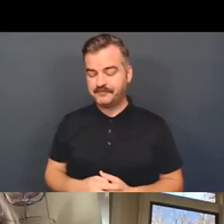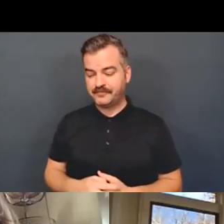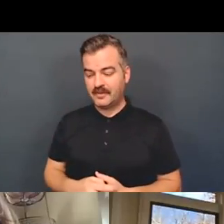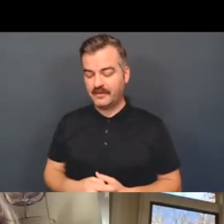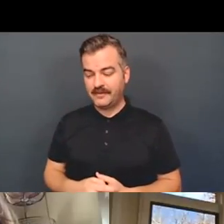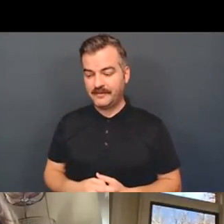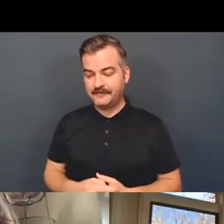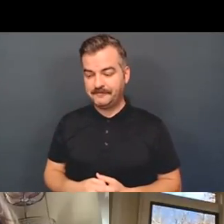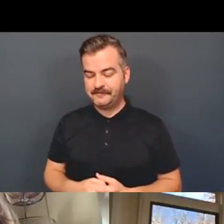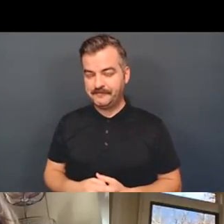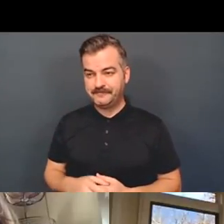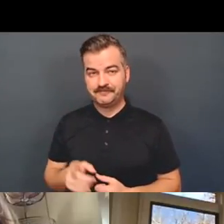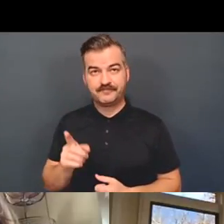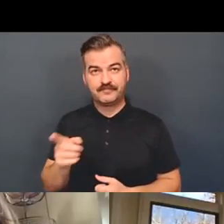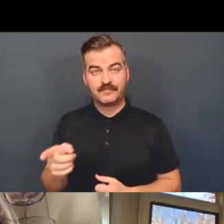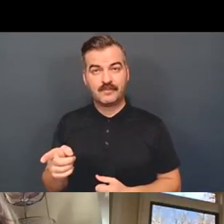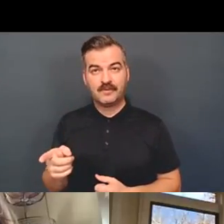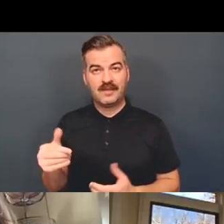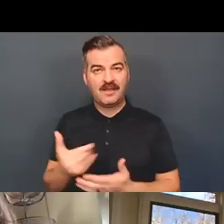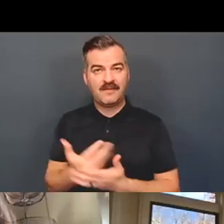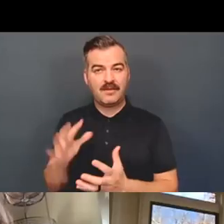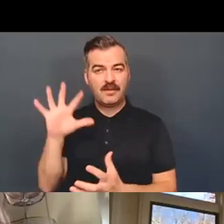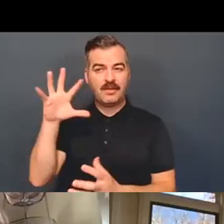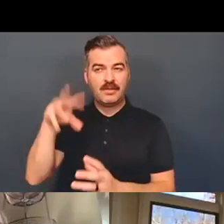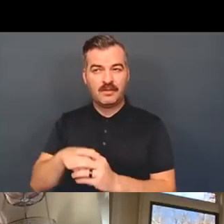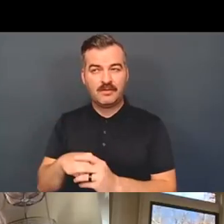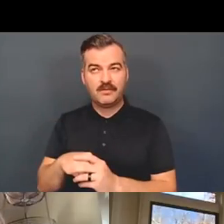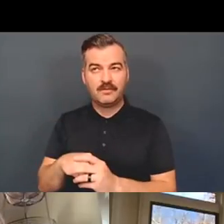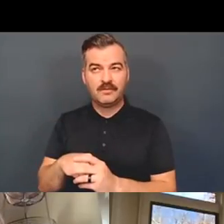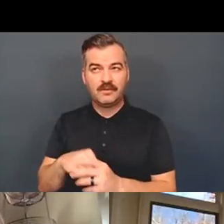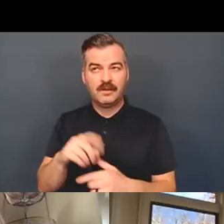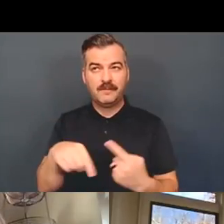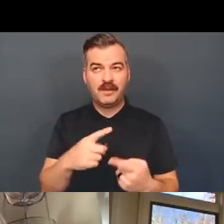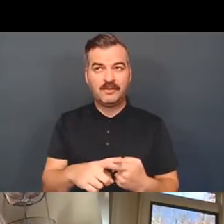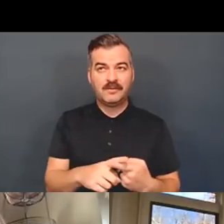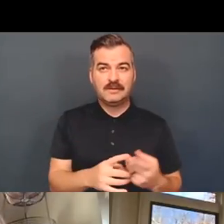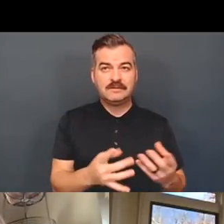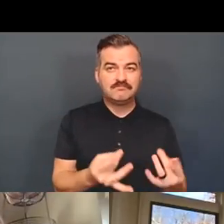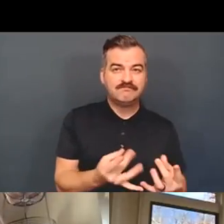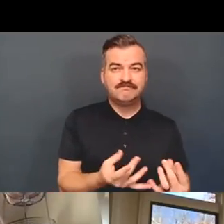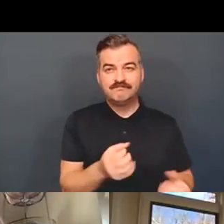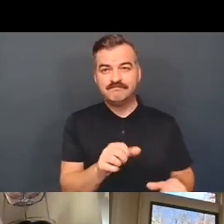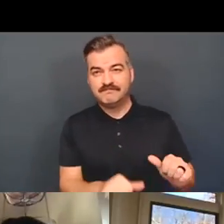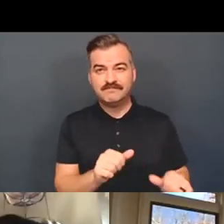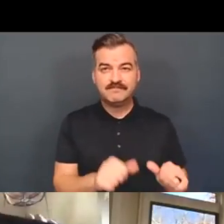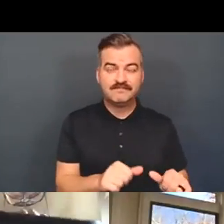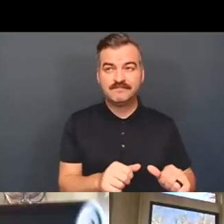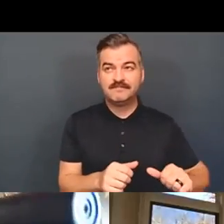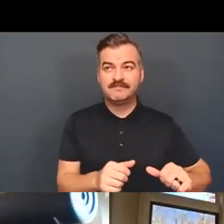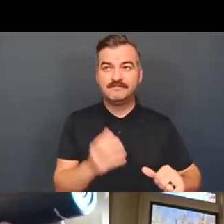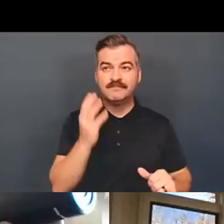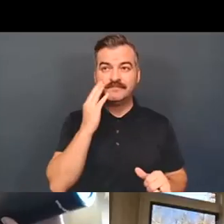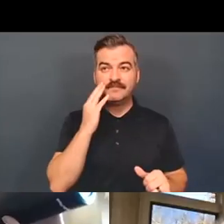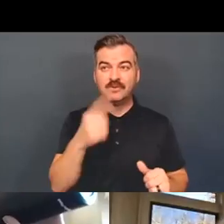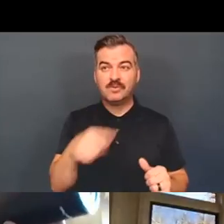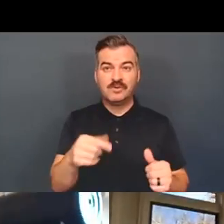completely with the question of precarity, the precarity of neoliberal